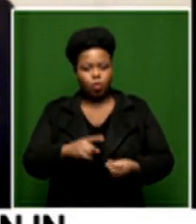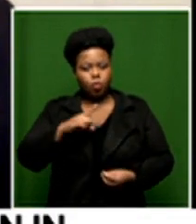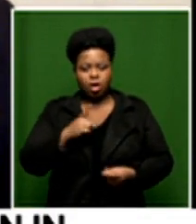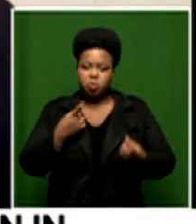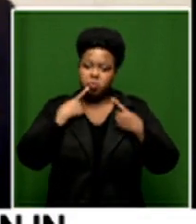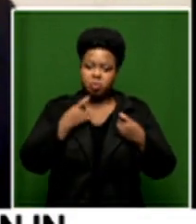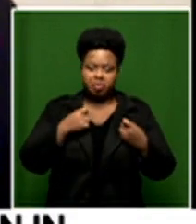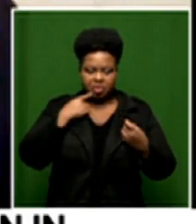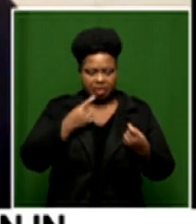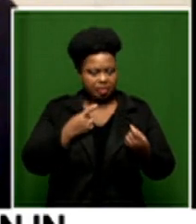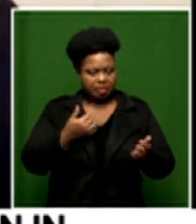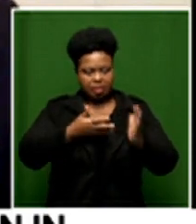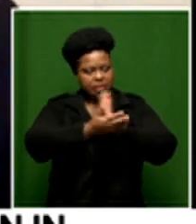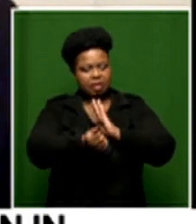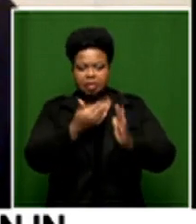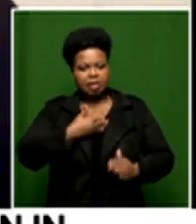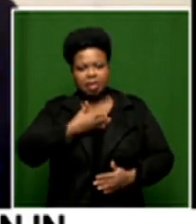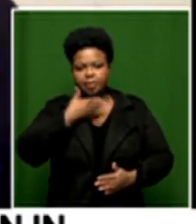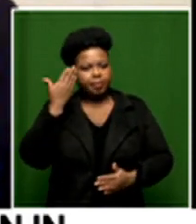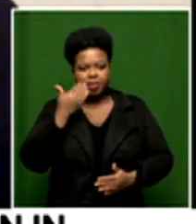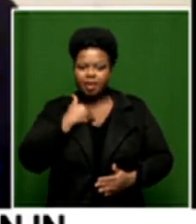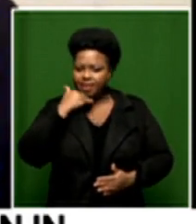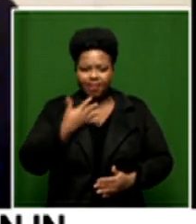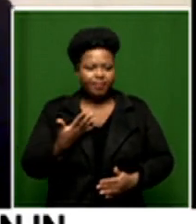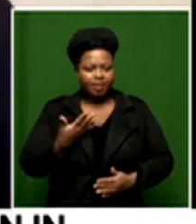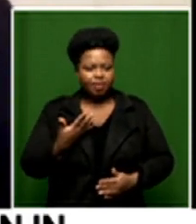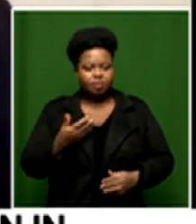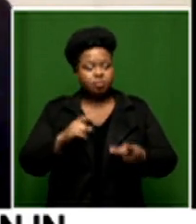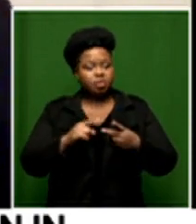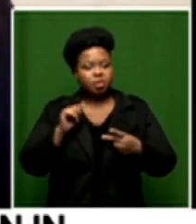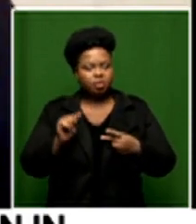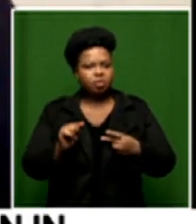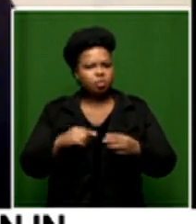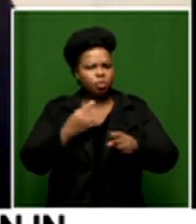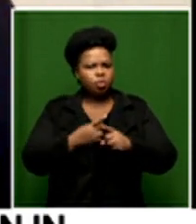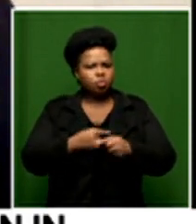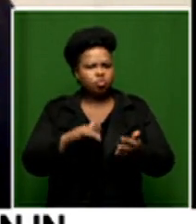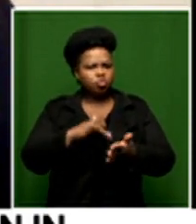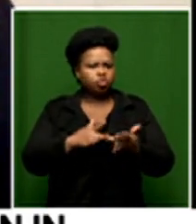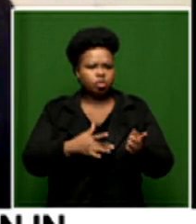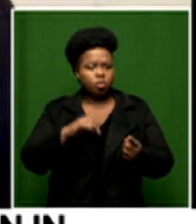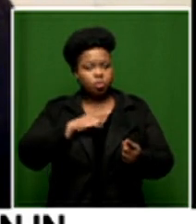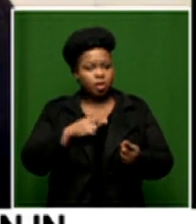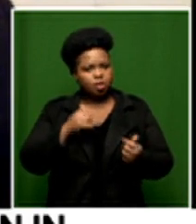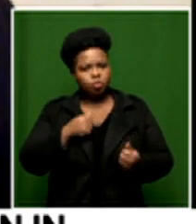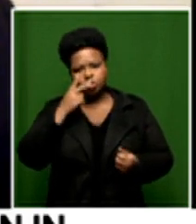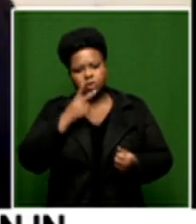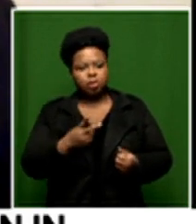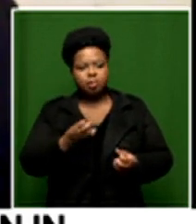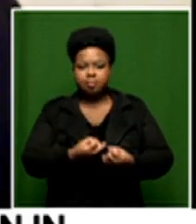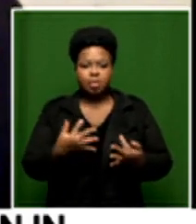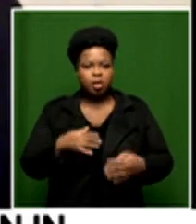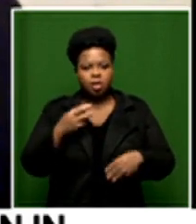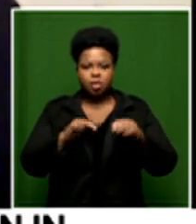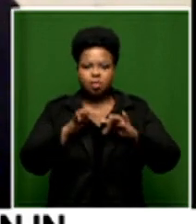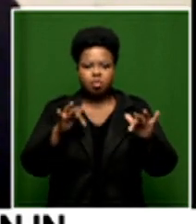enough skills so we land up importing skills into the country to try and fill these positions and then you just see the unemployment rate